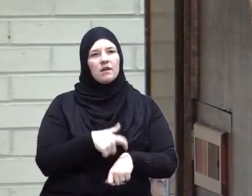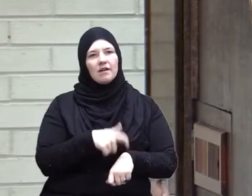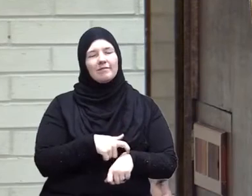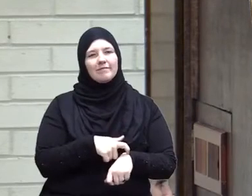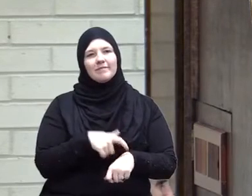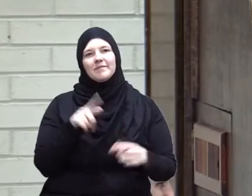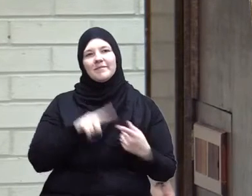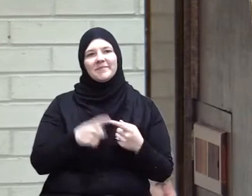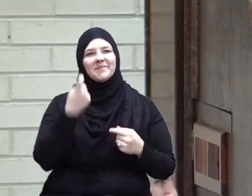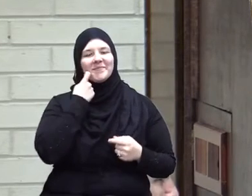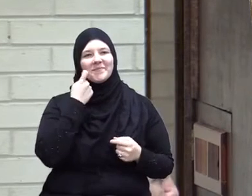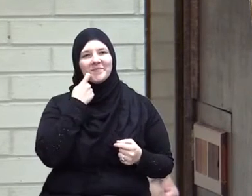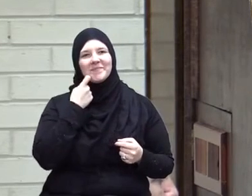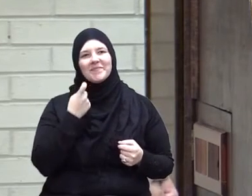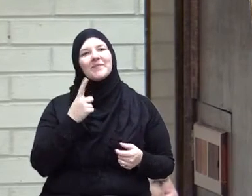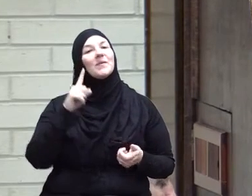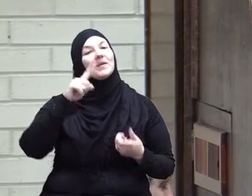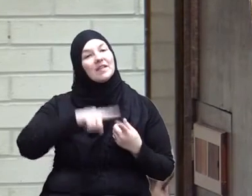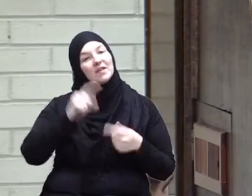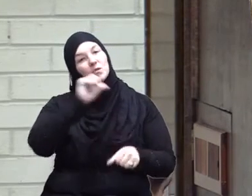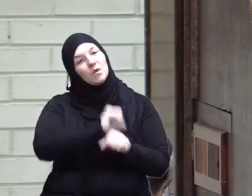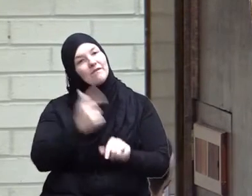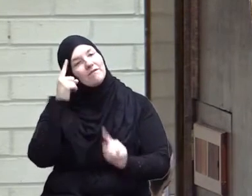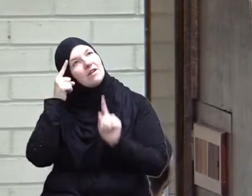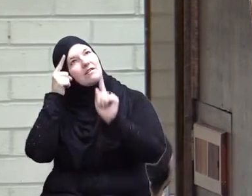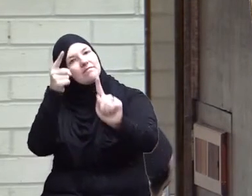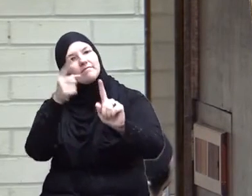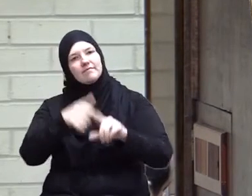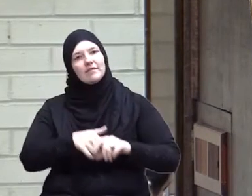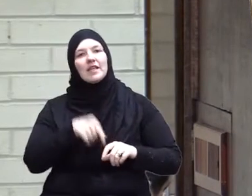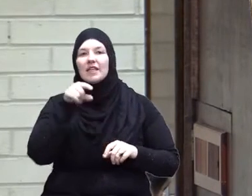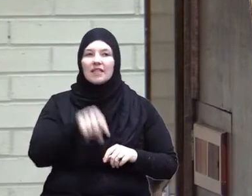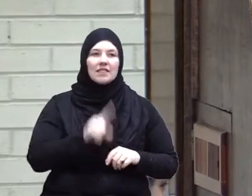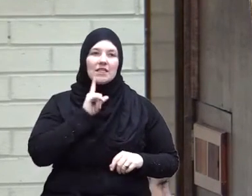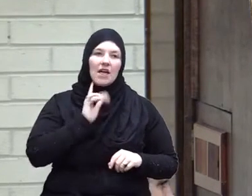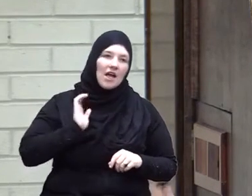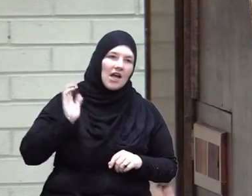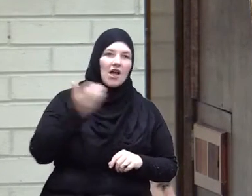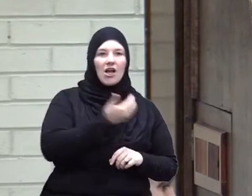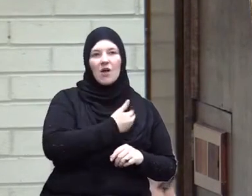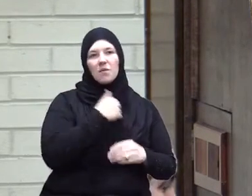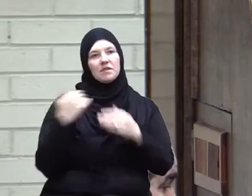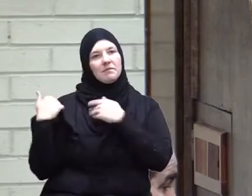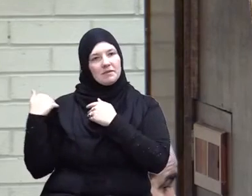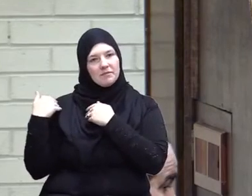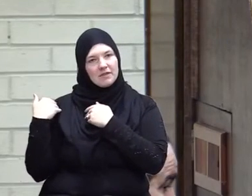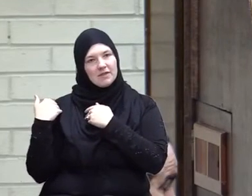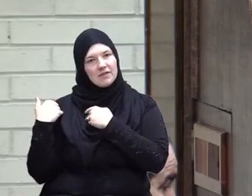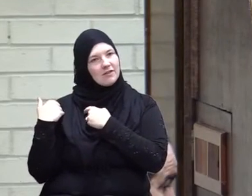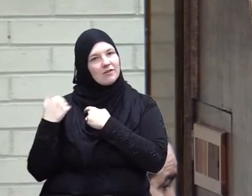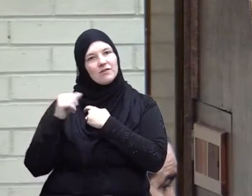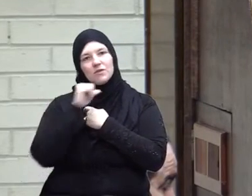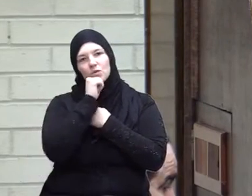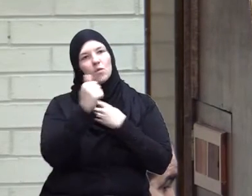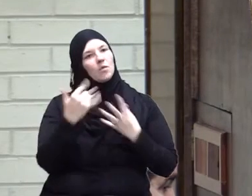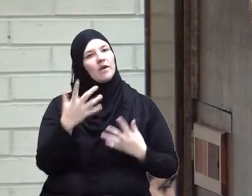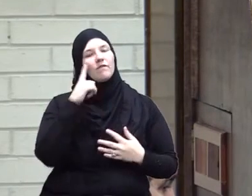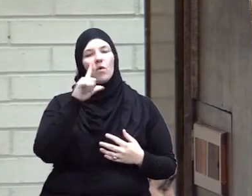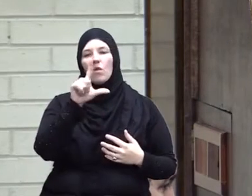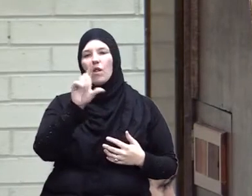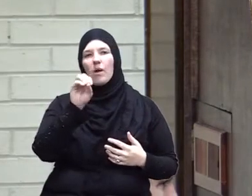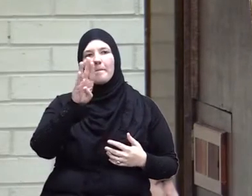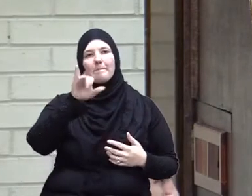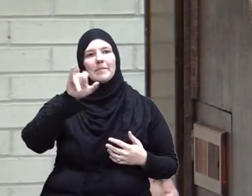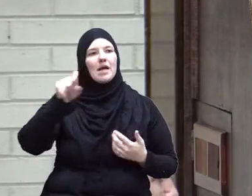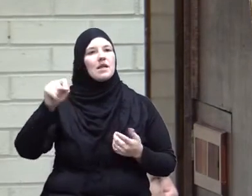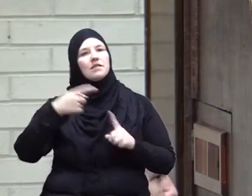time until recently we need to work for that this is our responsibility don't wait for